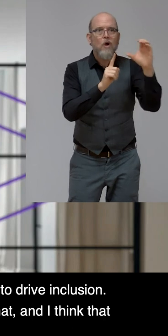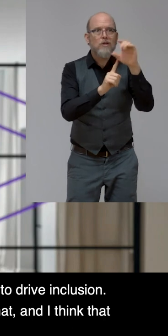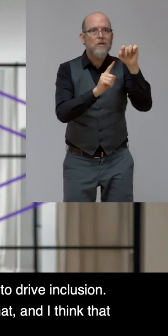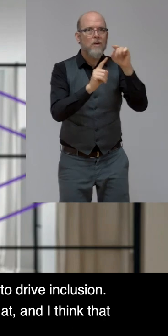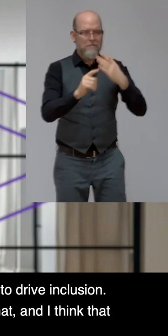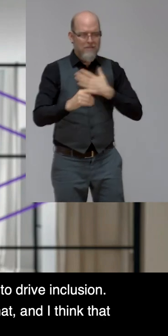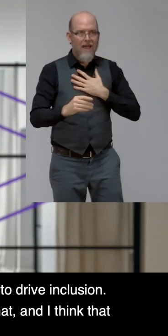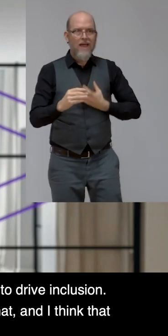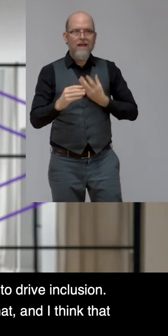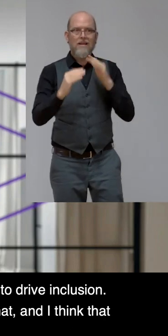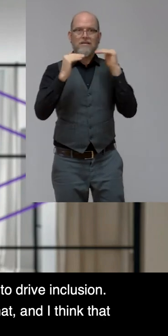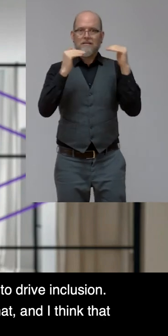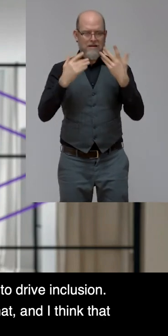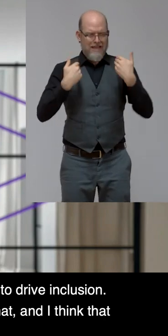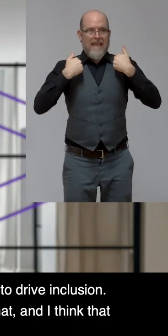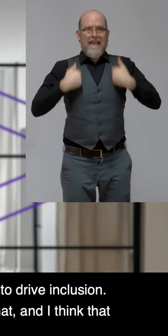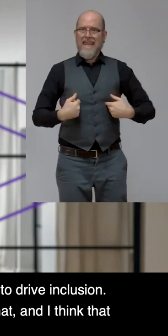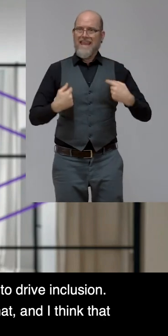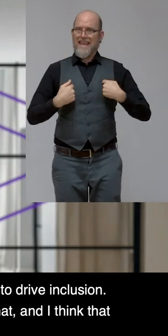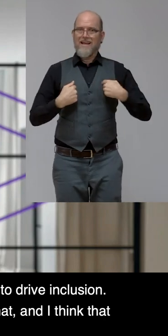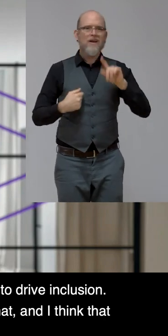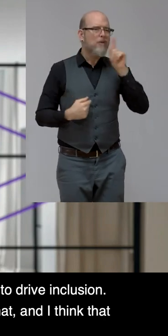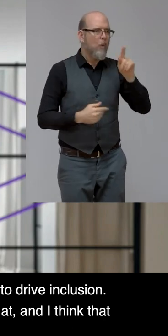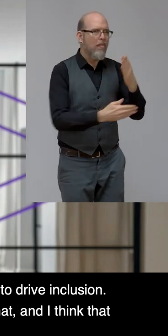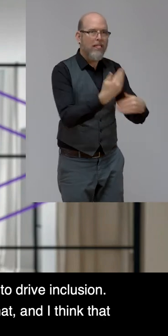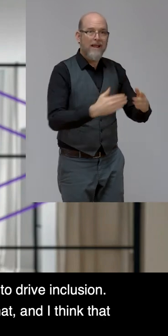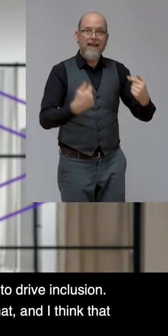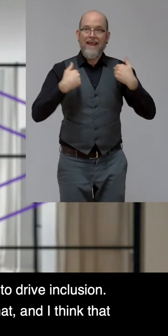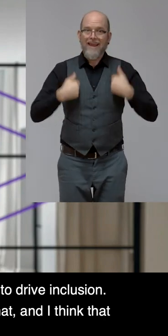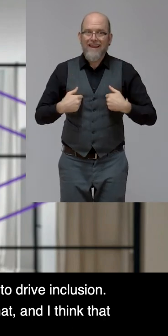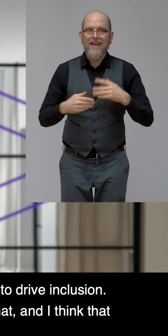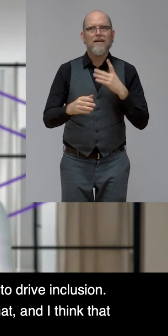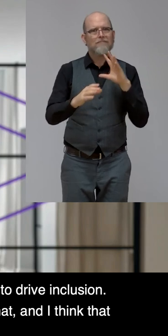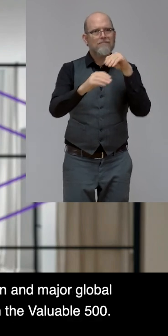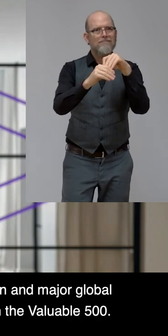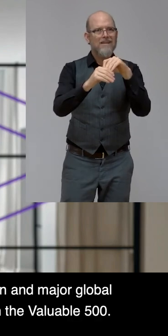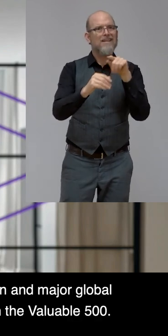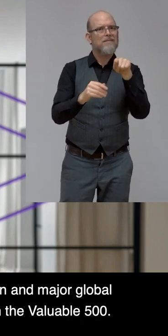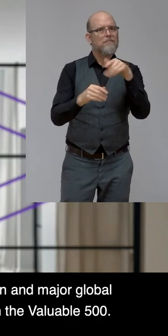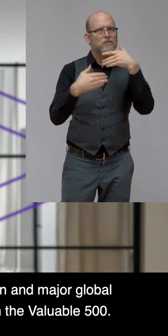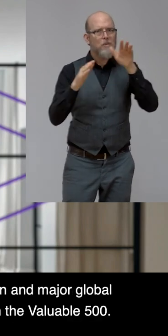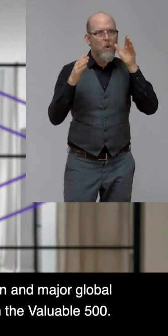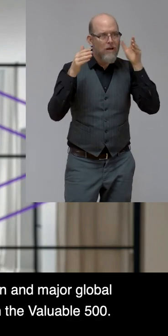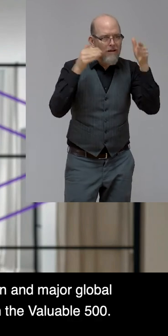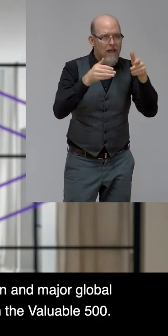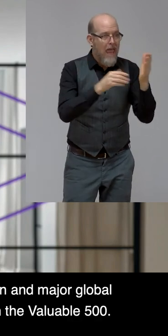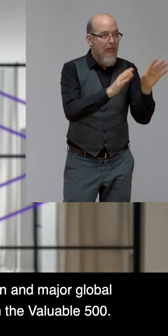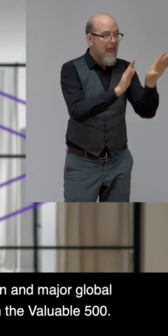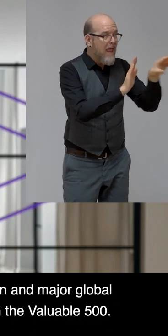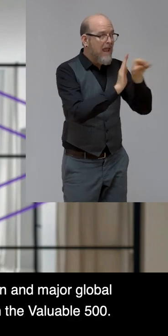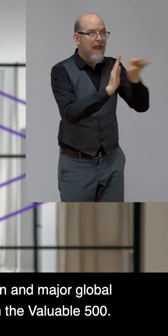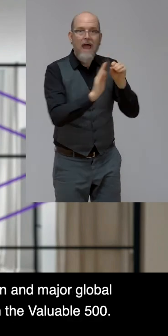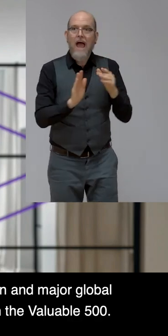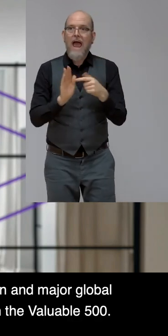inclusion. But, yeah, you know, absolutely, at the end of the day, we need to see more of that. And I think that there are activities underway, right? We have